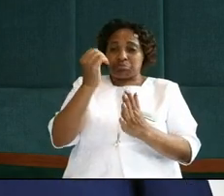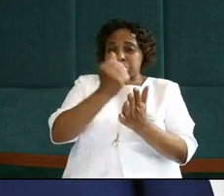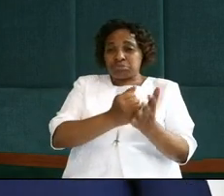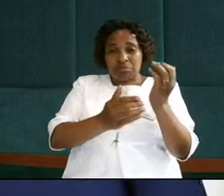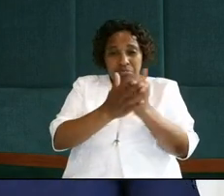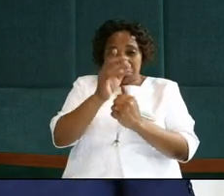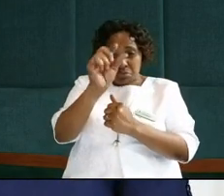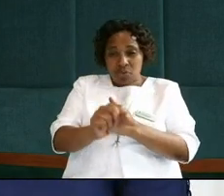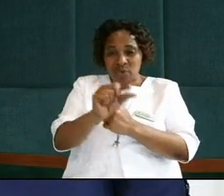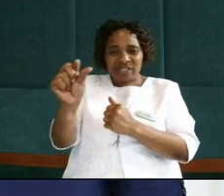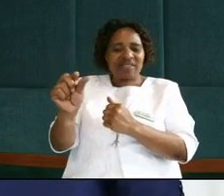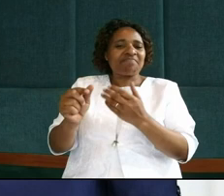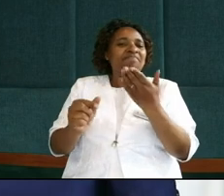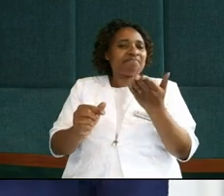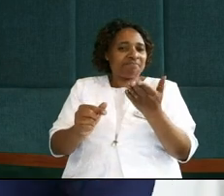Yet Jesus